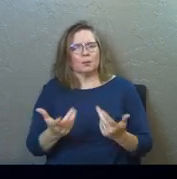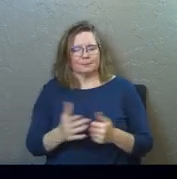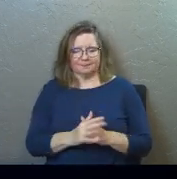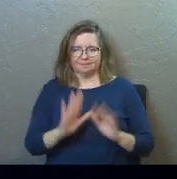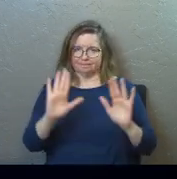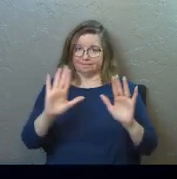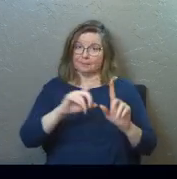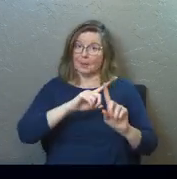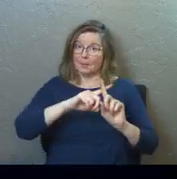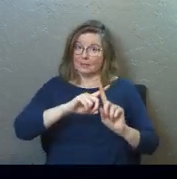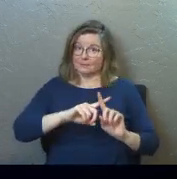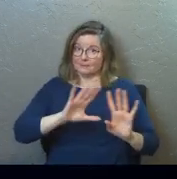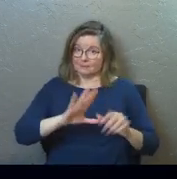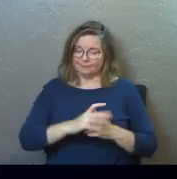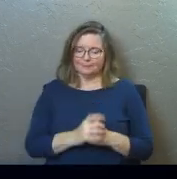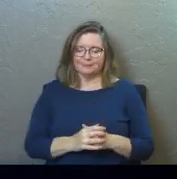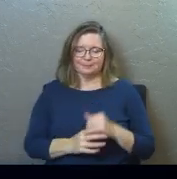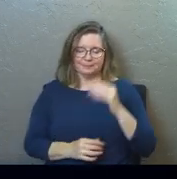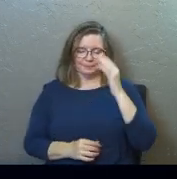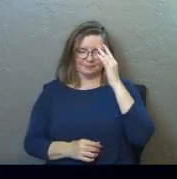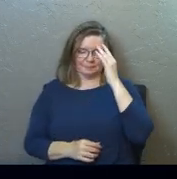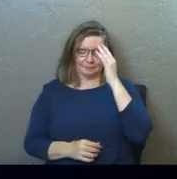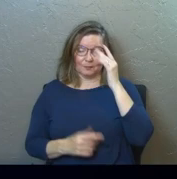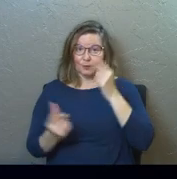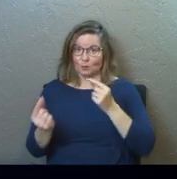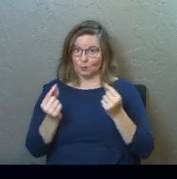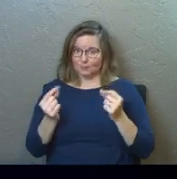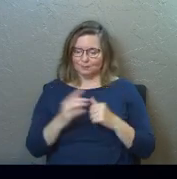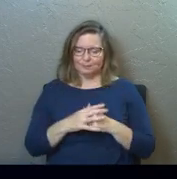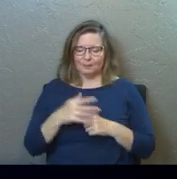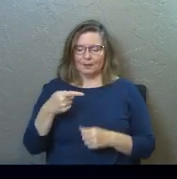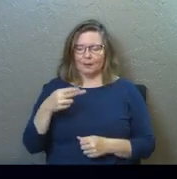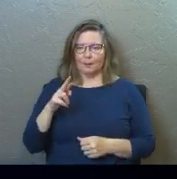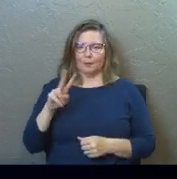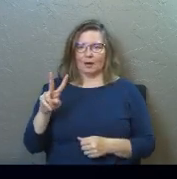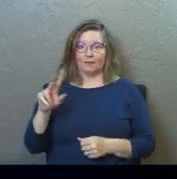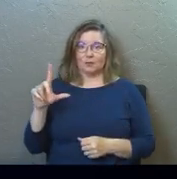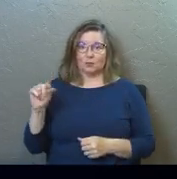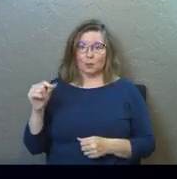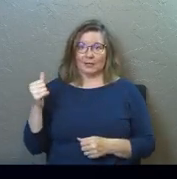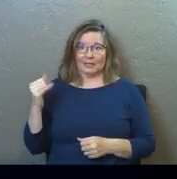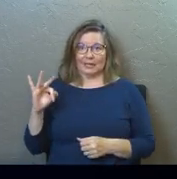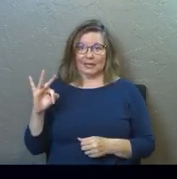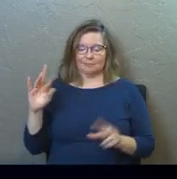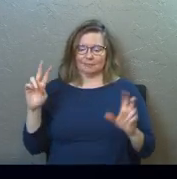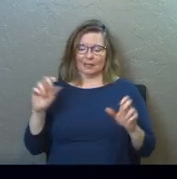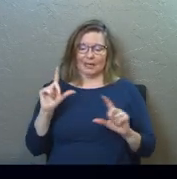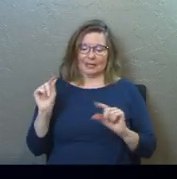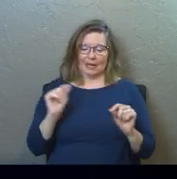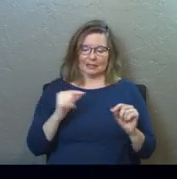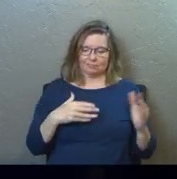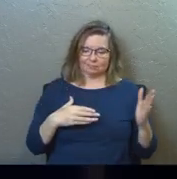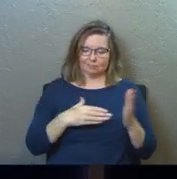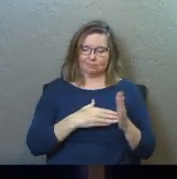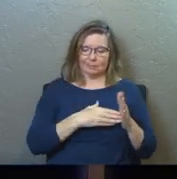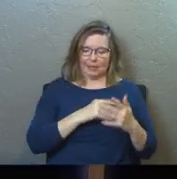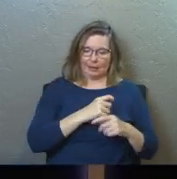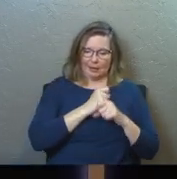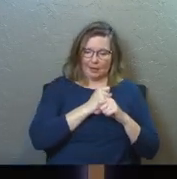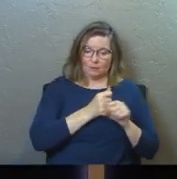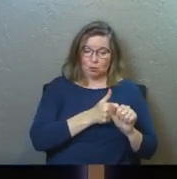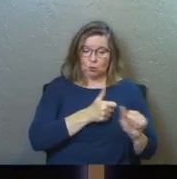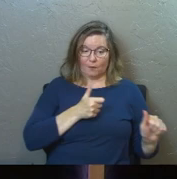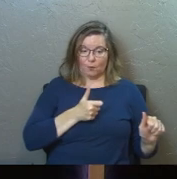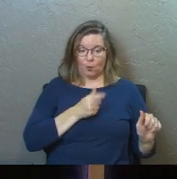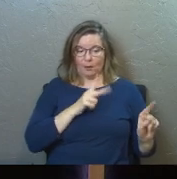Here's the positives. Ready for some positives? All right. Proverbs 20, 19 says, a gossip betrays the confidence. So avoid